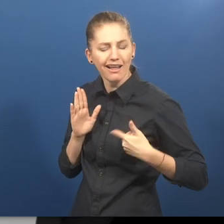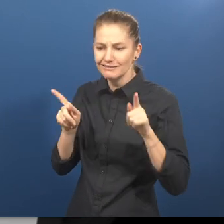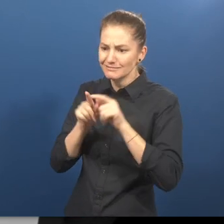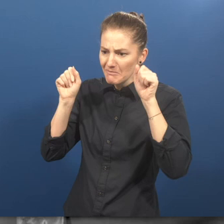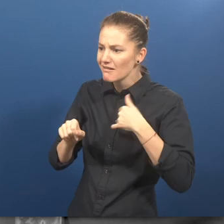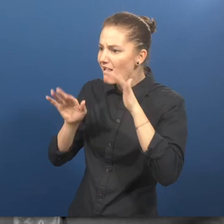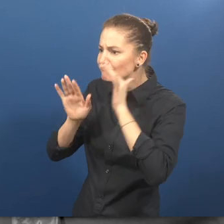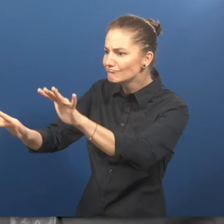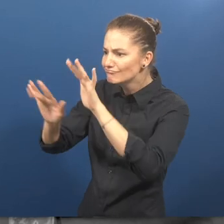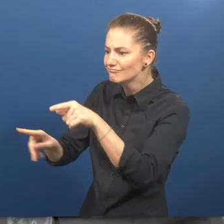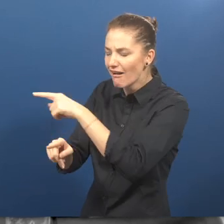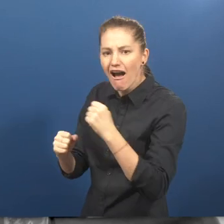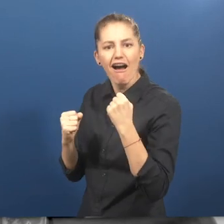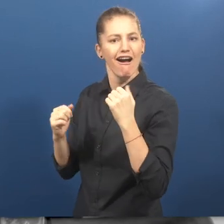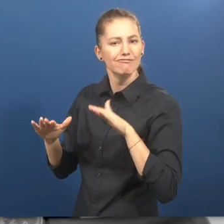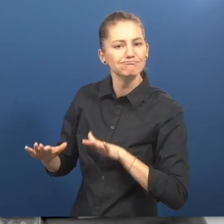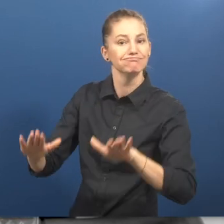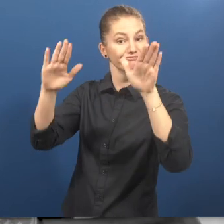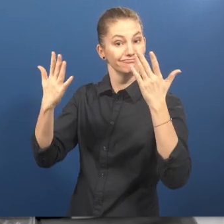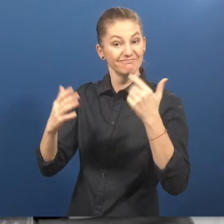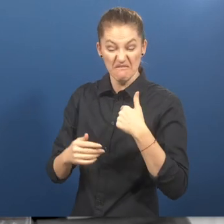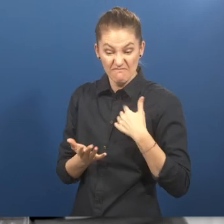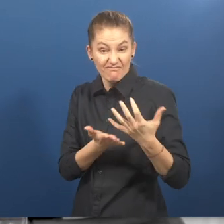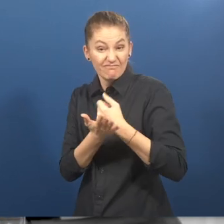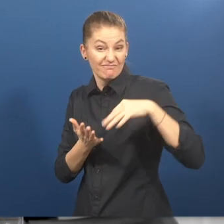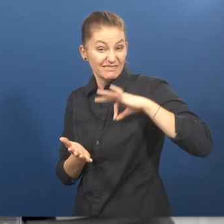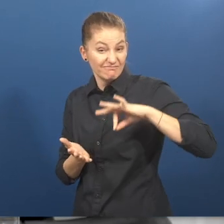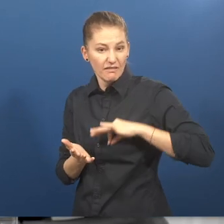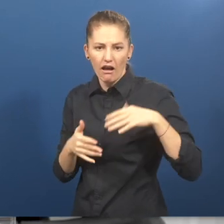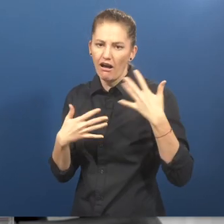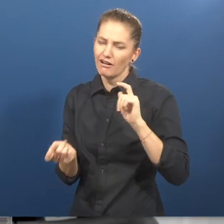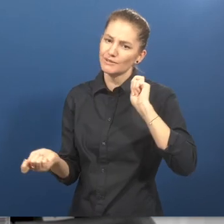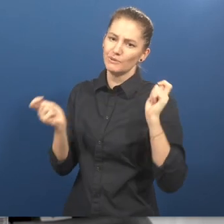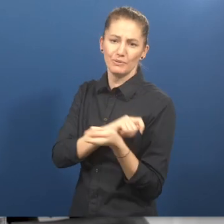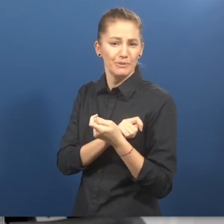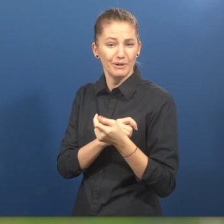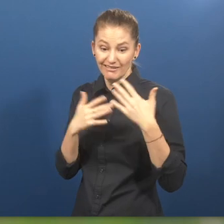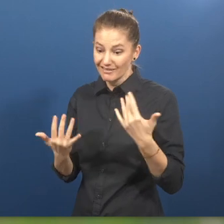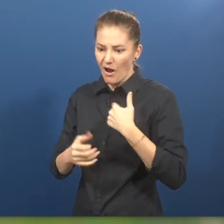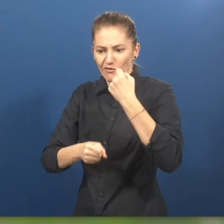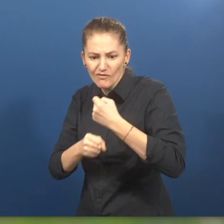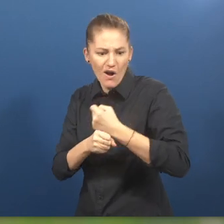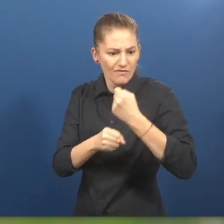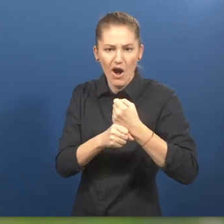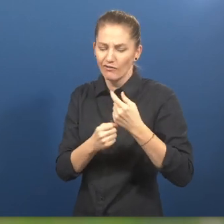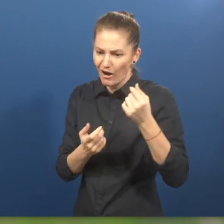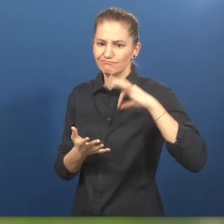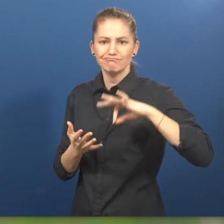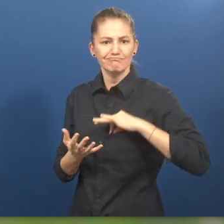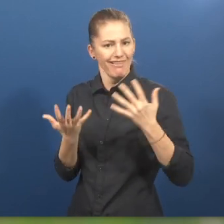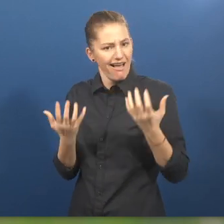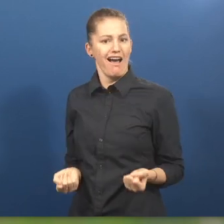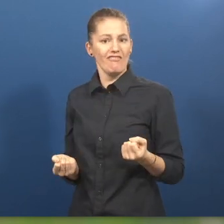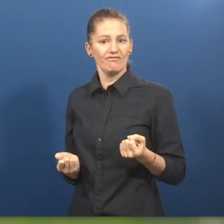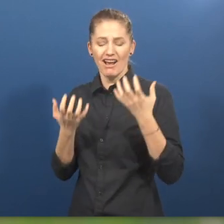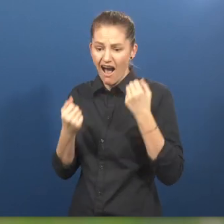and someone who inspires others. Also, my income status has changed because through the work I do now, I